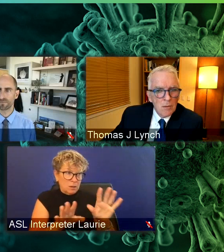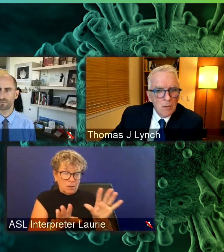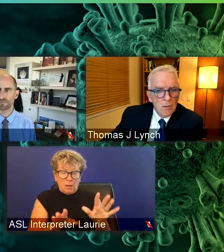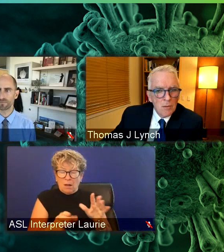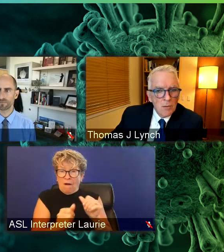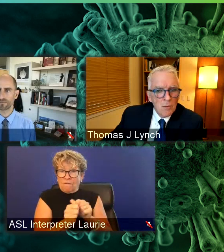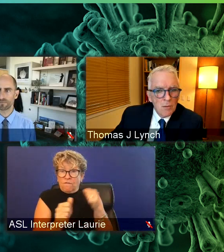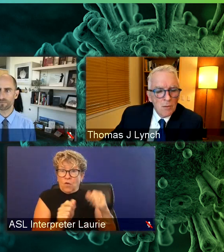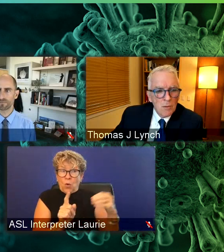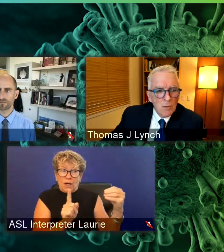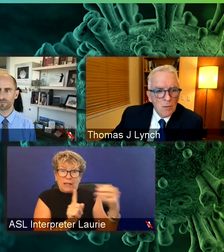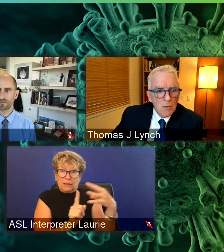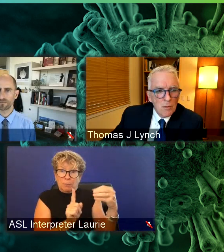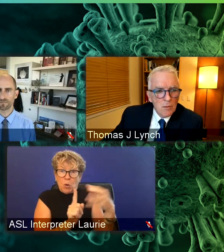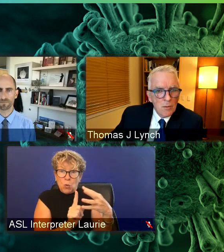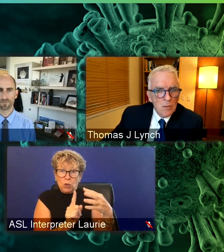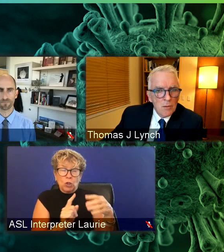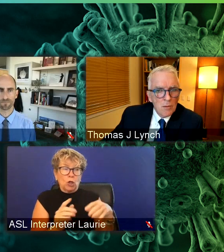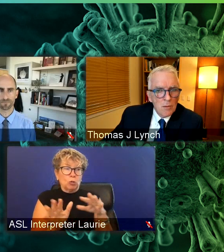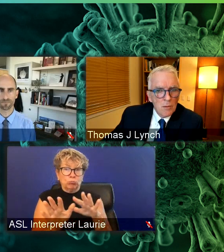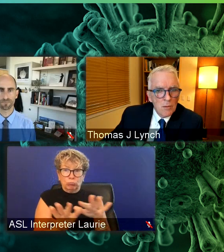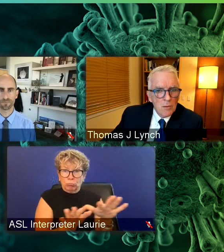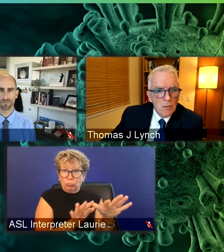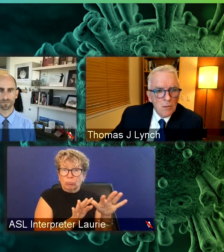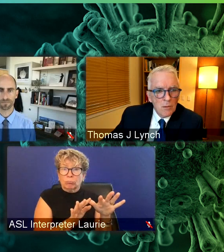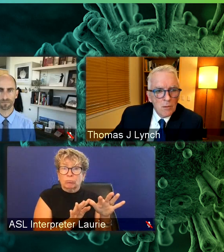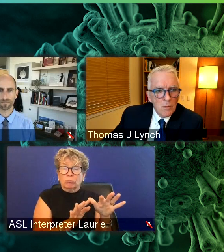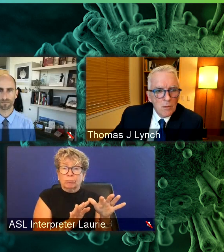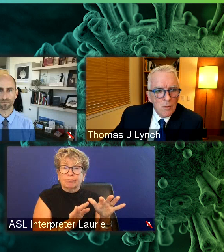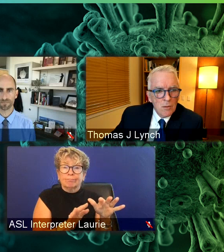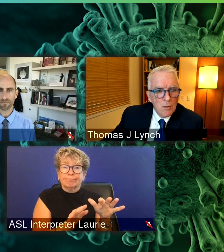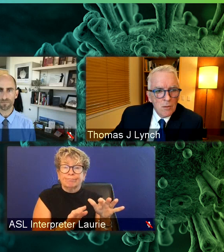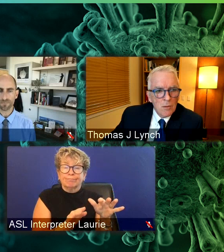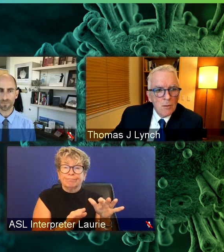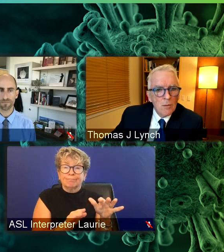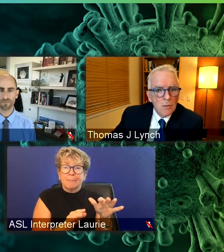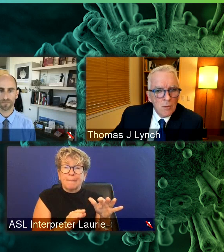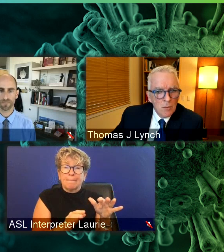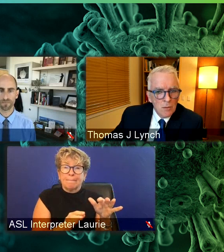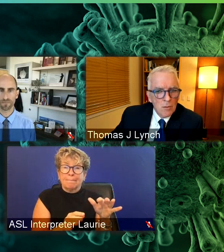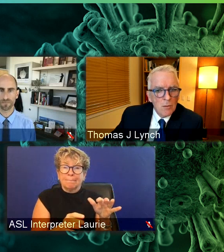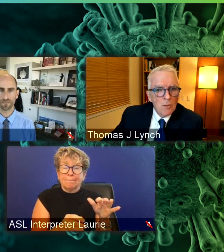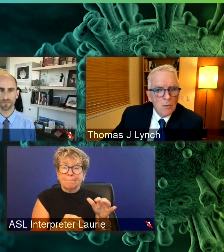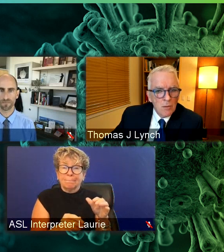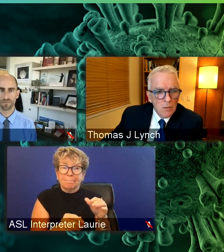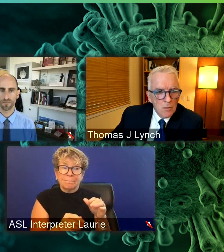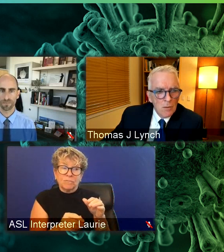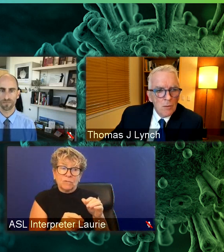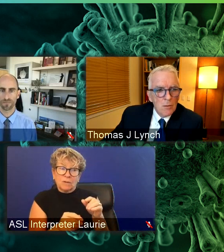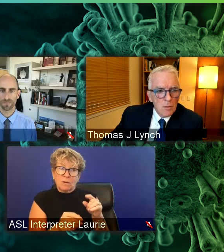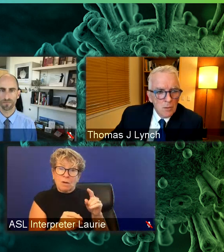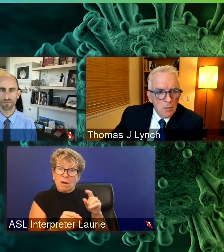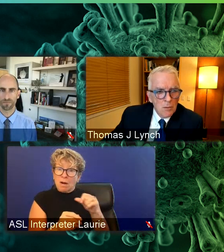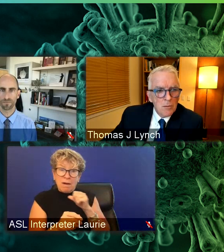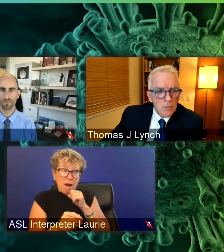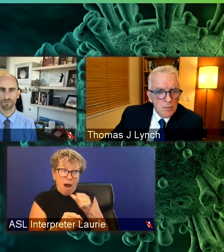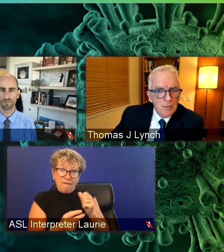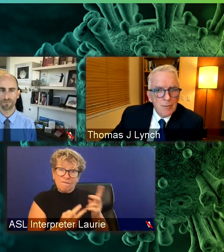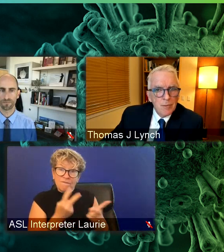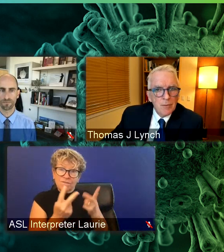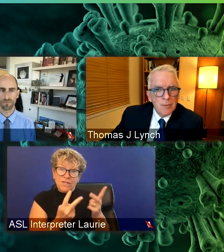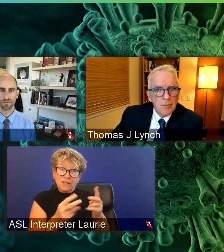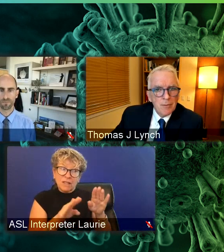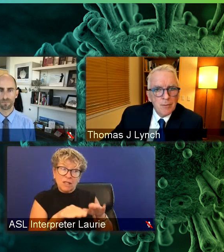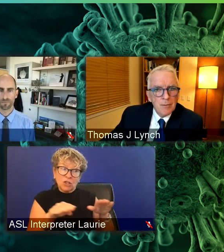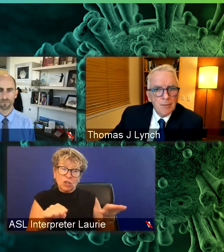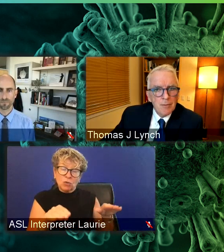then I think, you know, I'm not ready to say that they shouldn't be visiting unvaccinated kids based on what we know. But again, I think